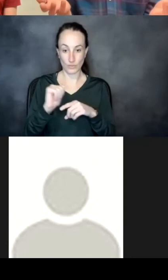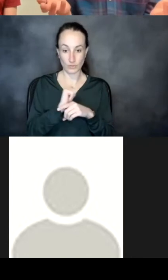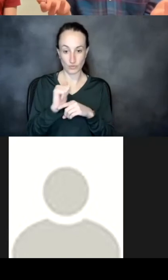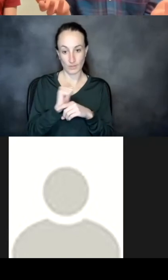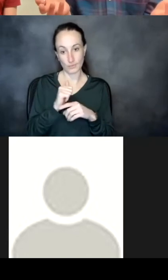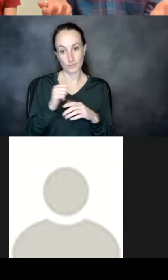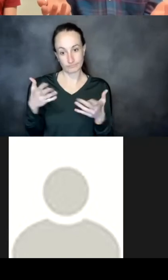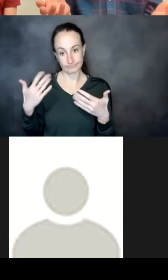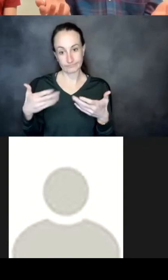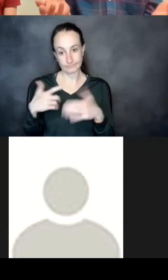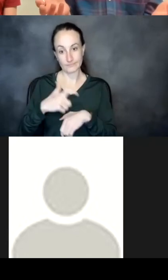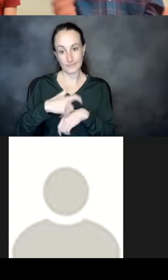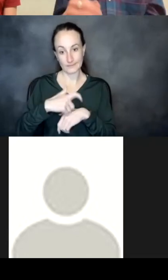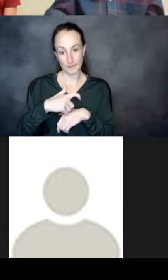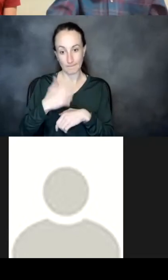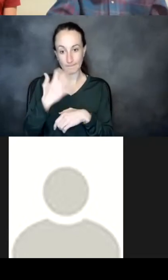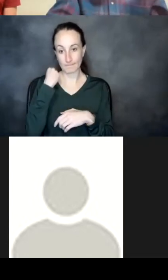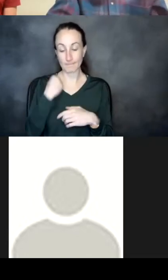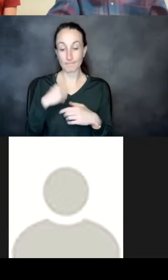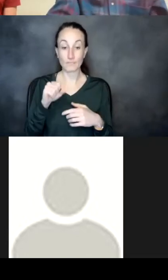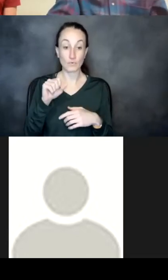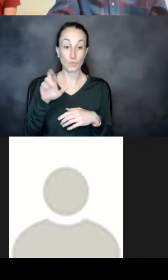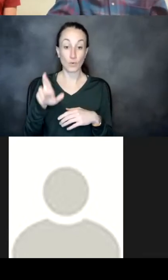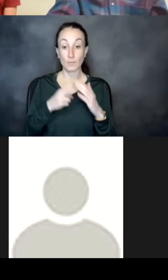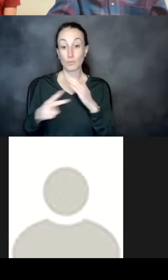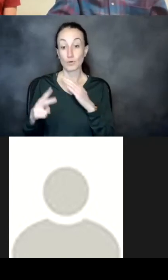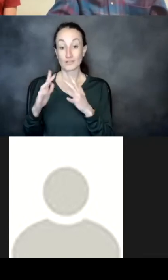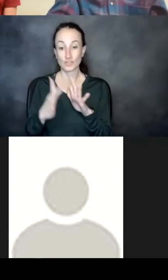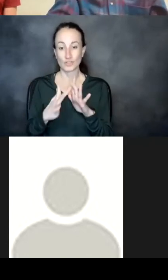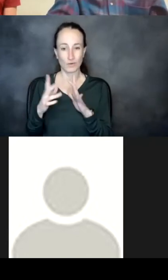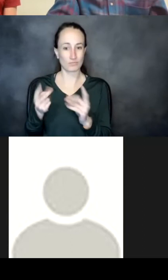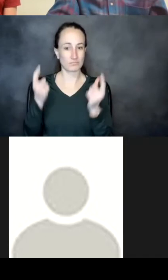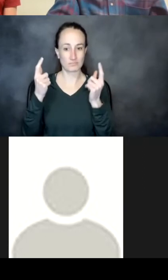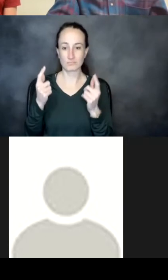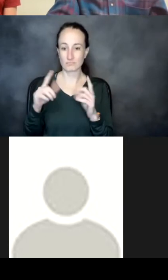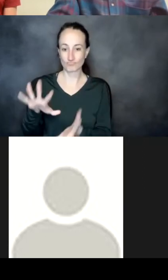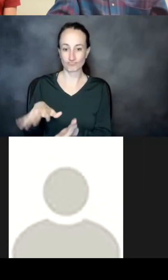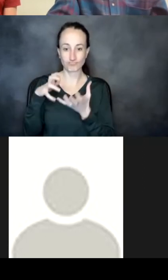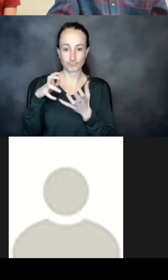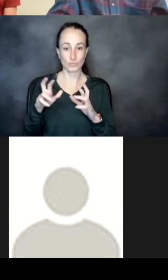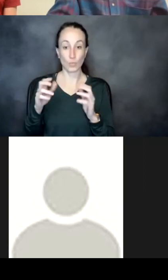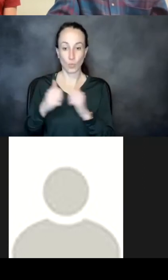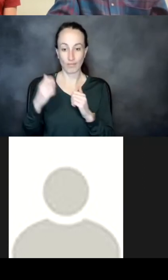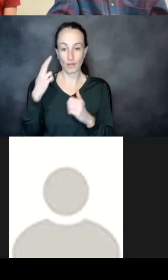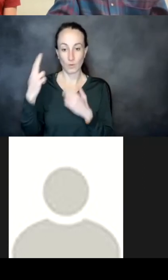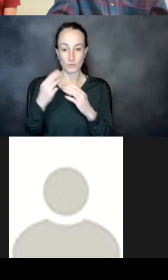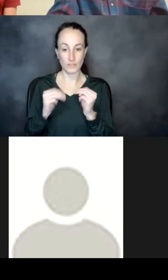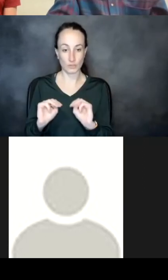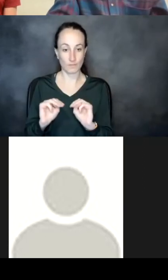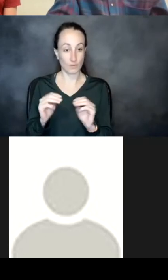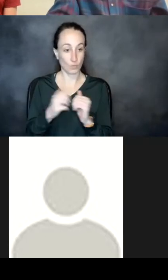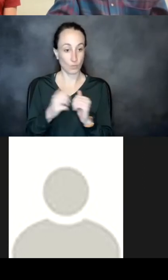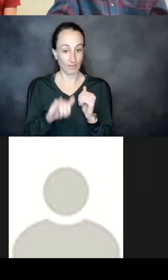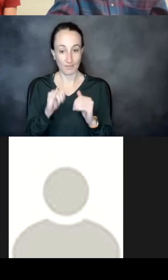just uh use a structure prediction network right out of the box um with the hallucination method and i think with that